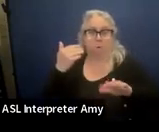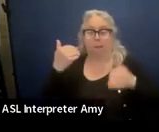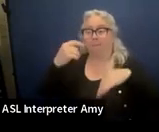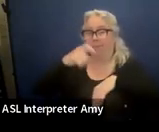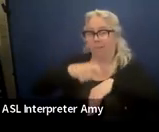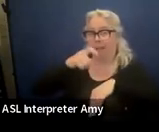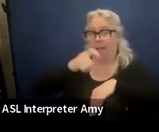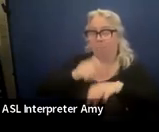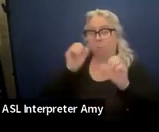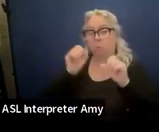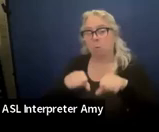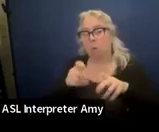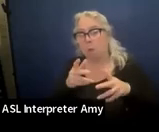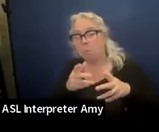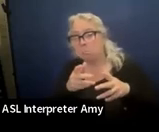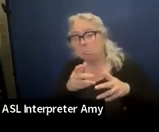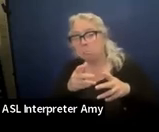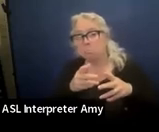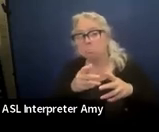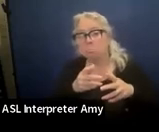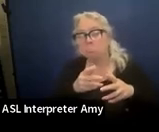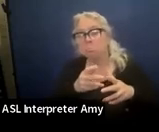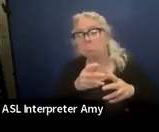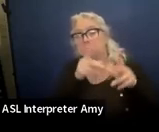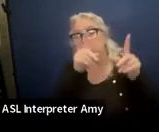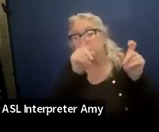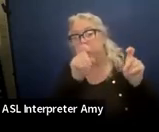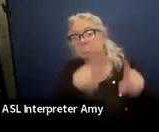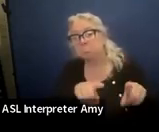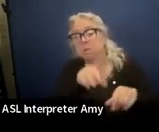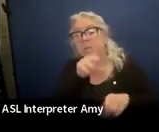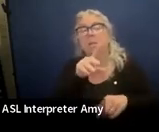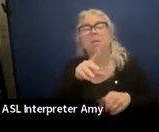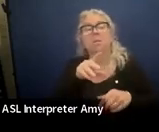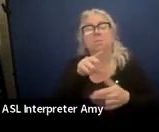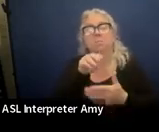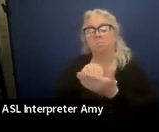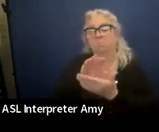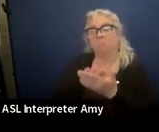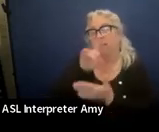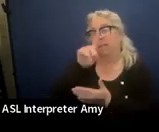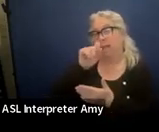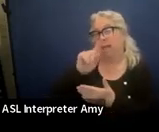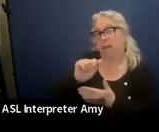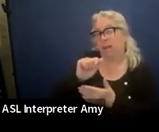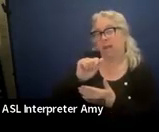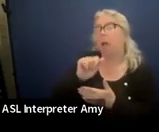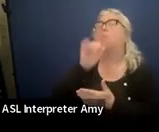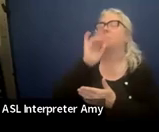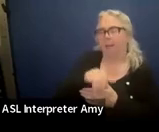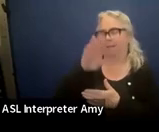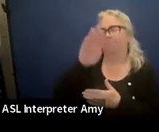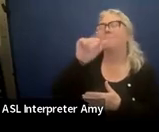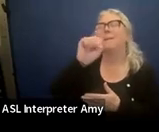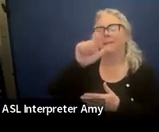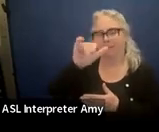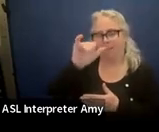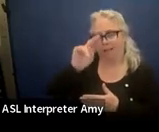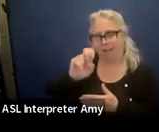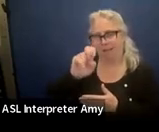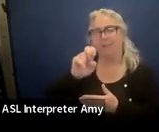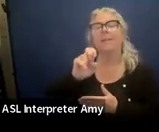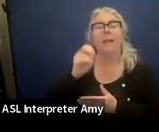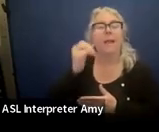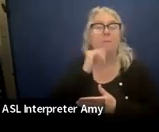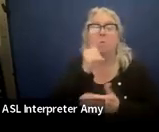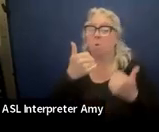quick probe and get one data point, that's your baseline. At this moment, this is where they are with this goal. Because if